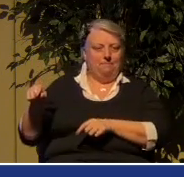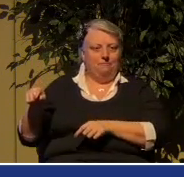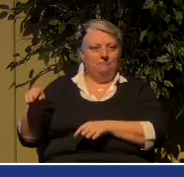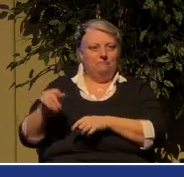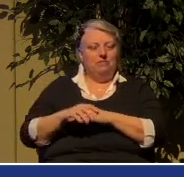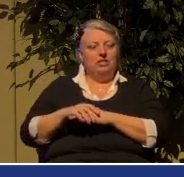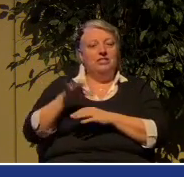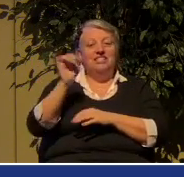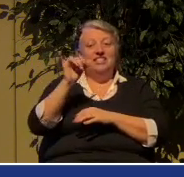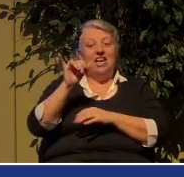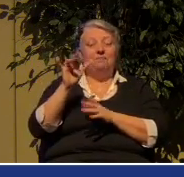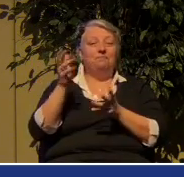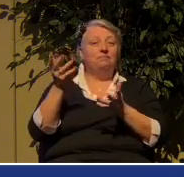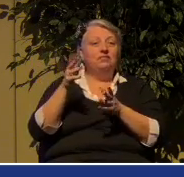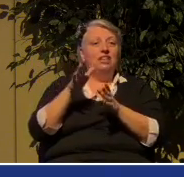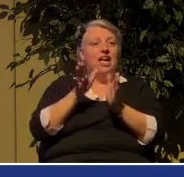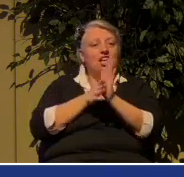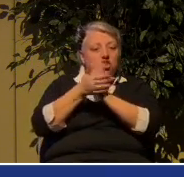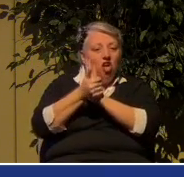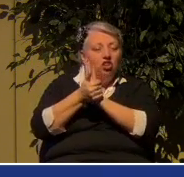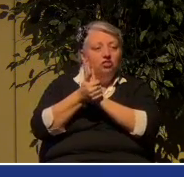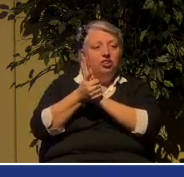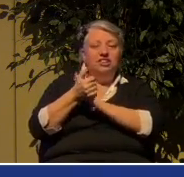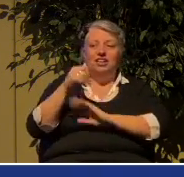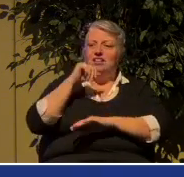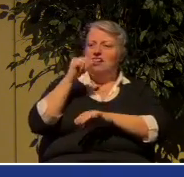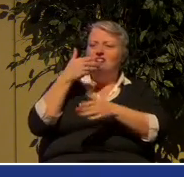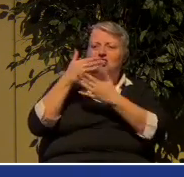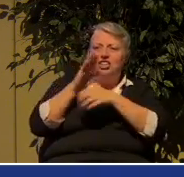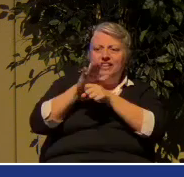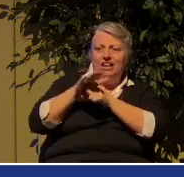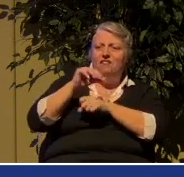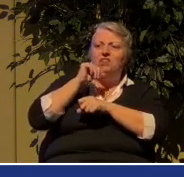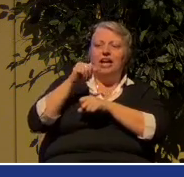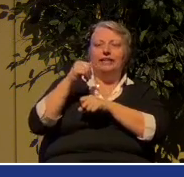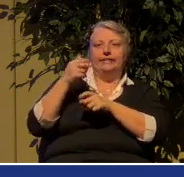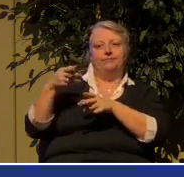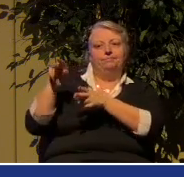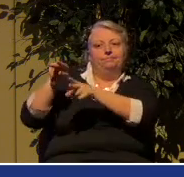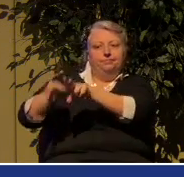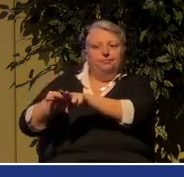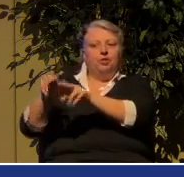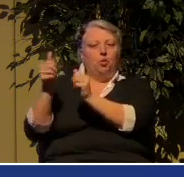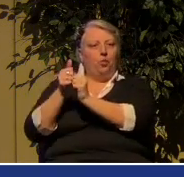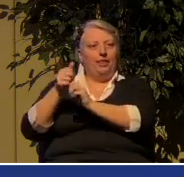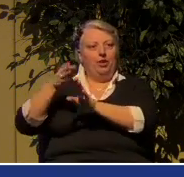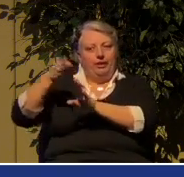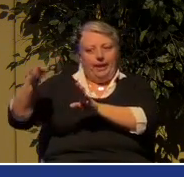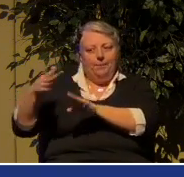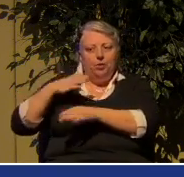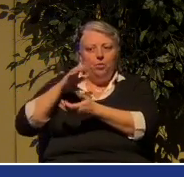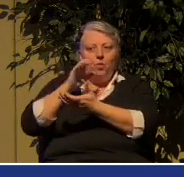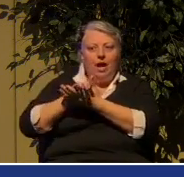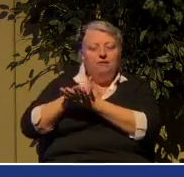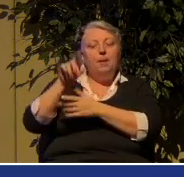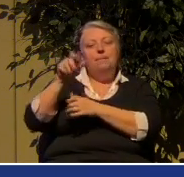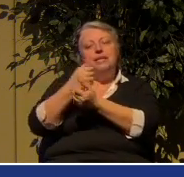adultery. It's not good enough not to sleep around with your neighbor's wife. You must love your neighbor.